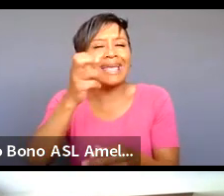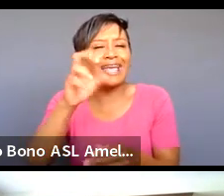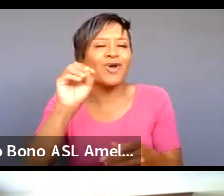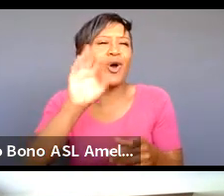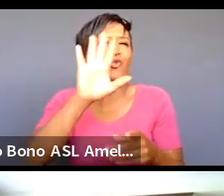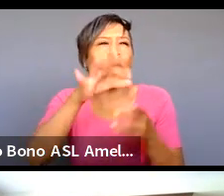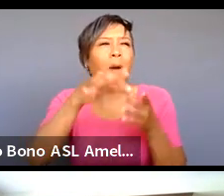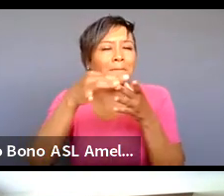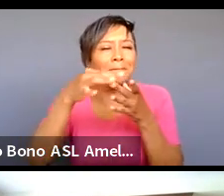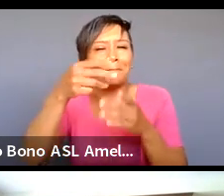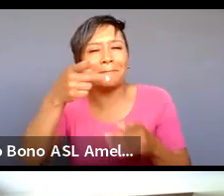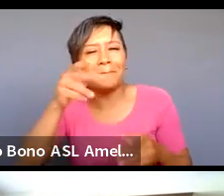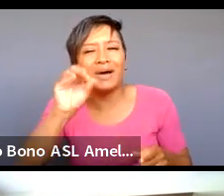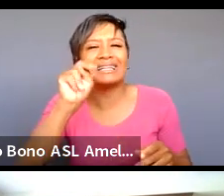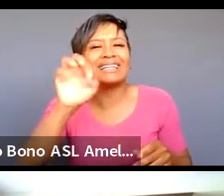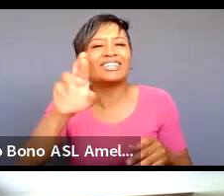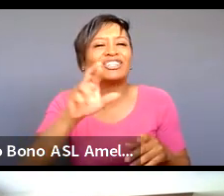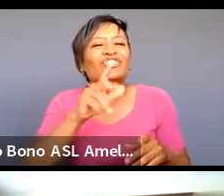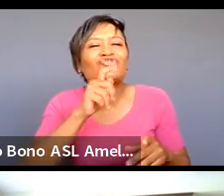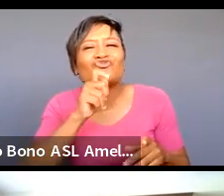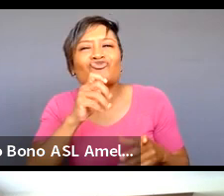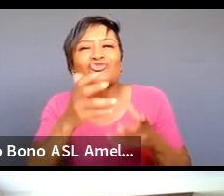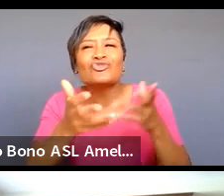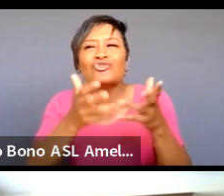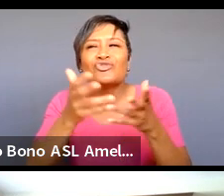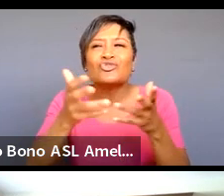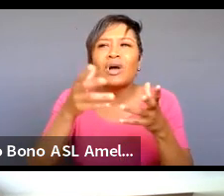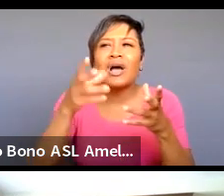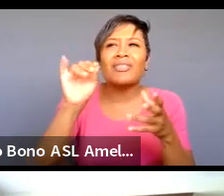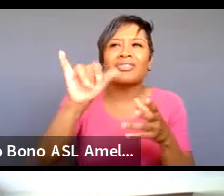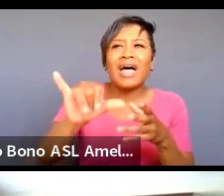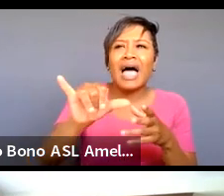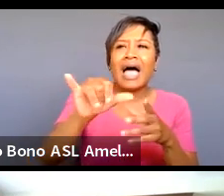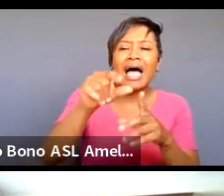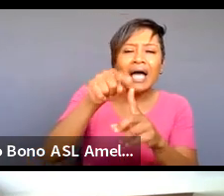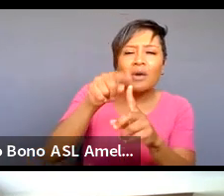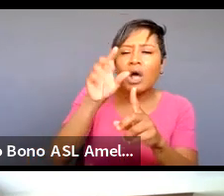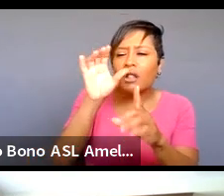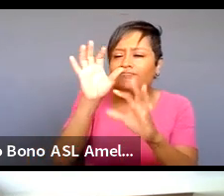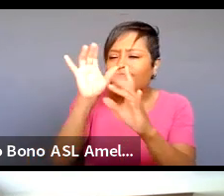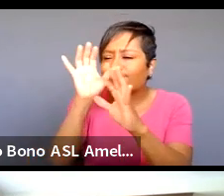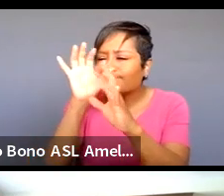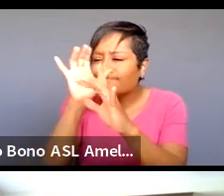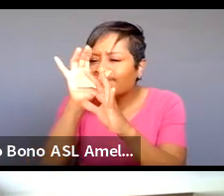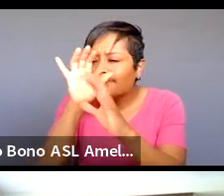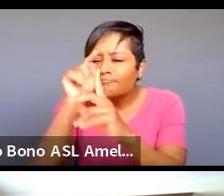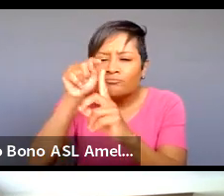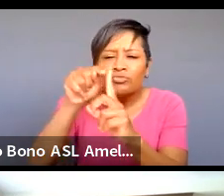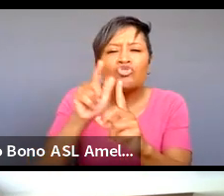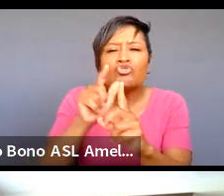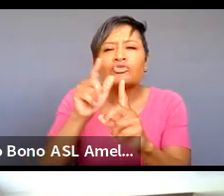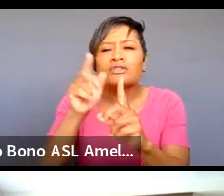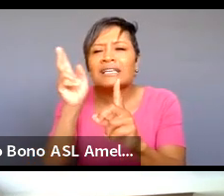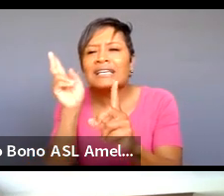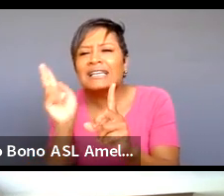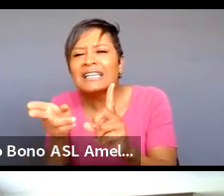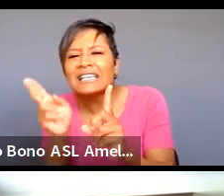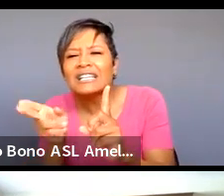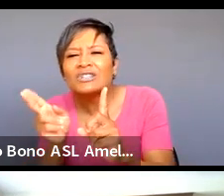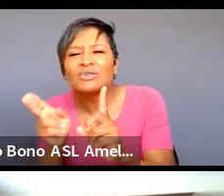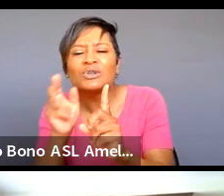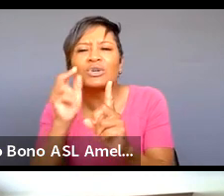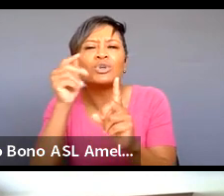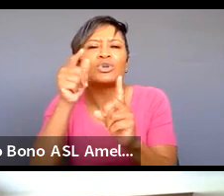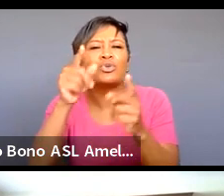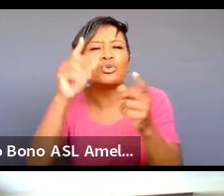i'm curious as to who those people are in terms of if we wanted to like look them up and like see how the history that you know and you've